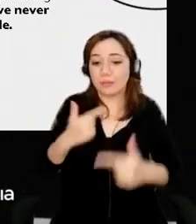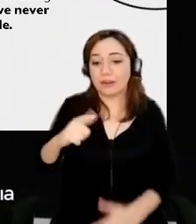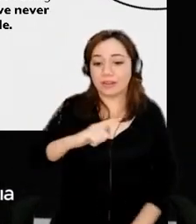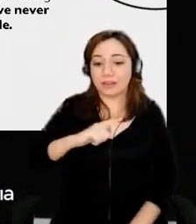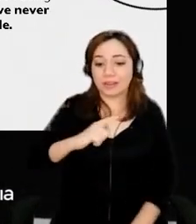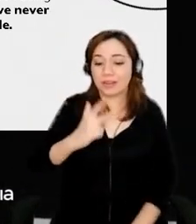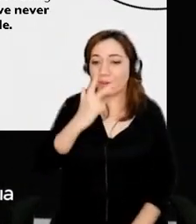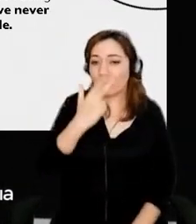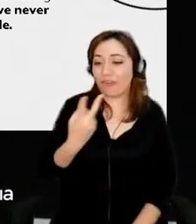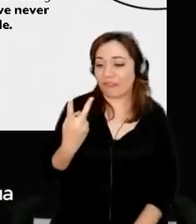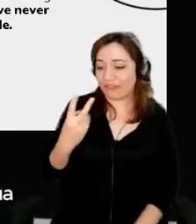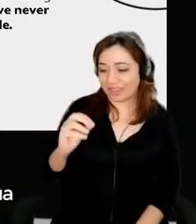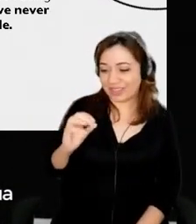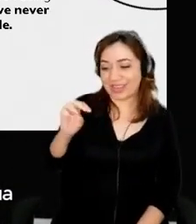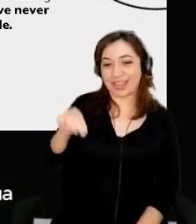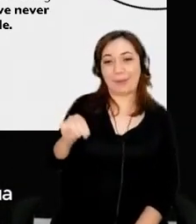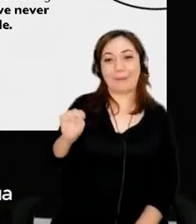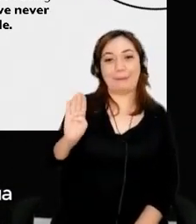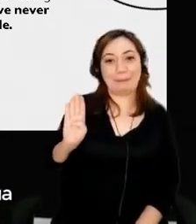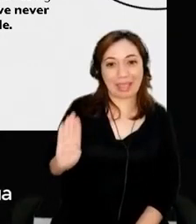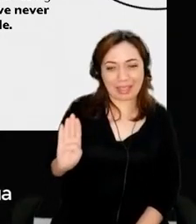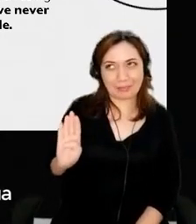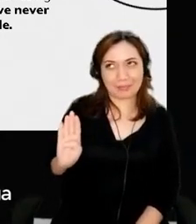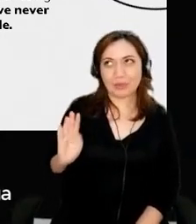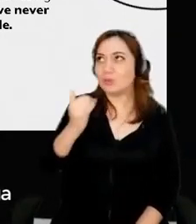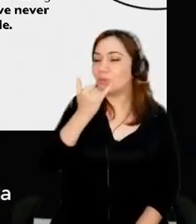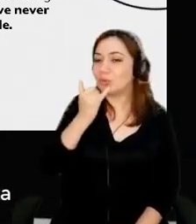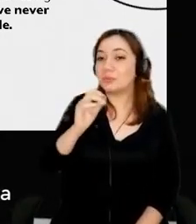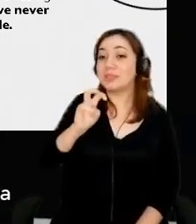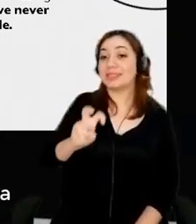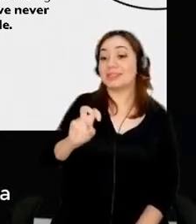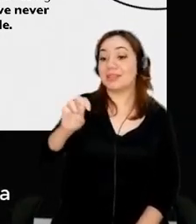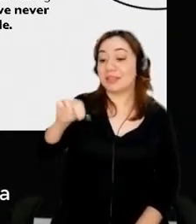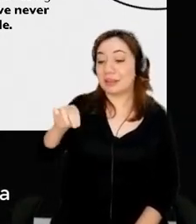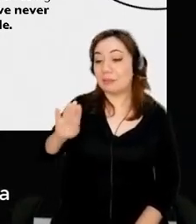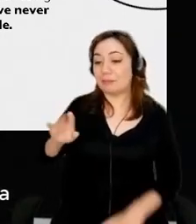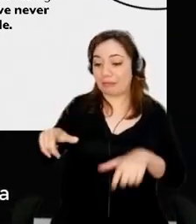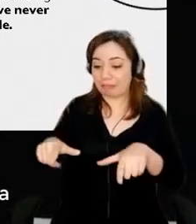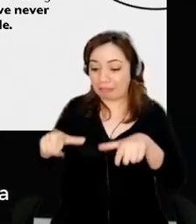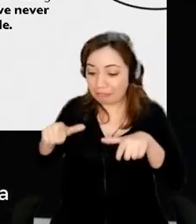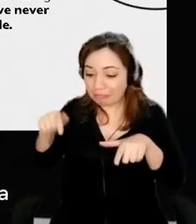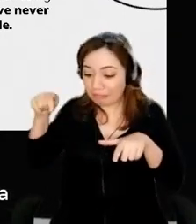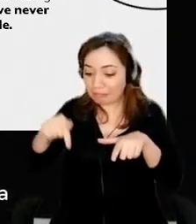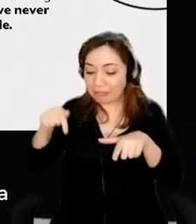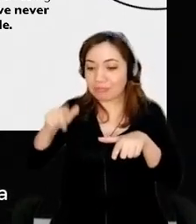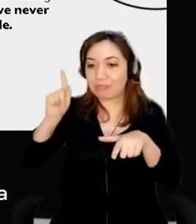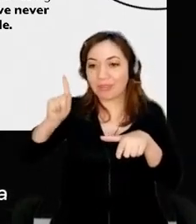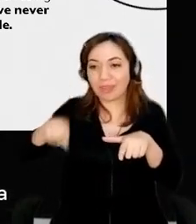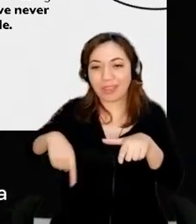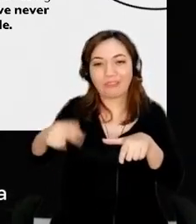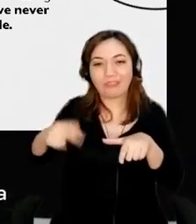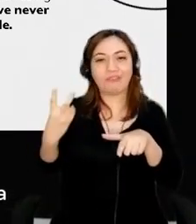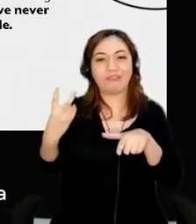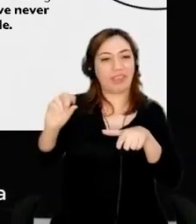no, a five megabyte drum that cost $20,000, five megs.